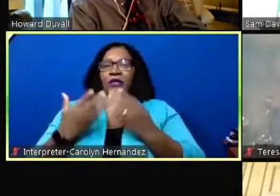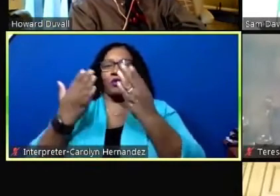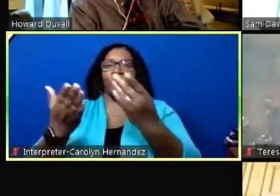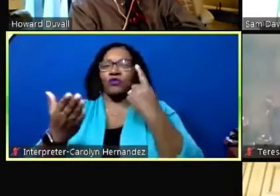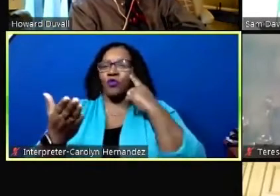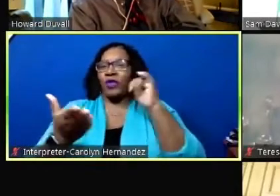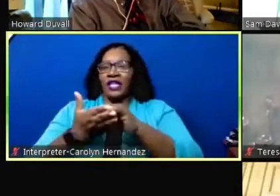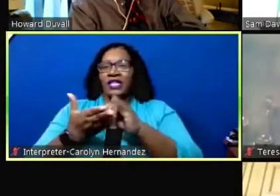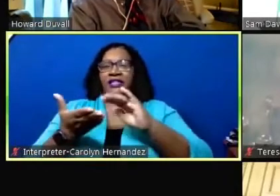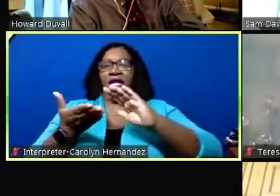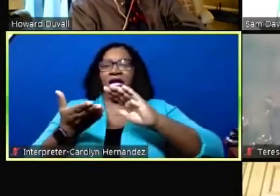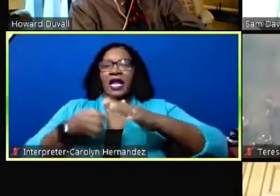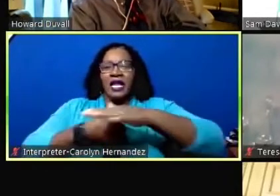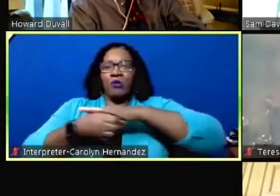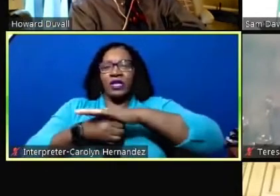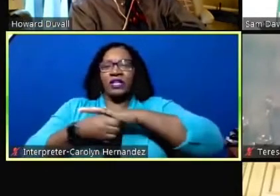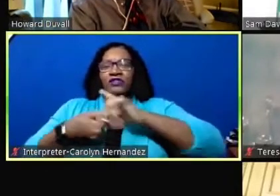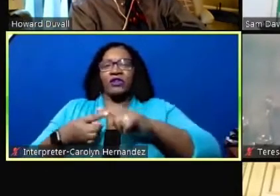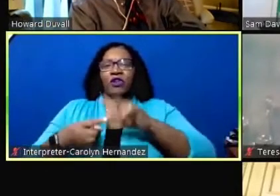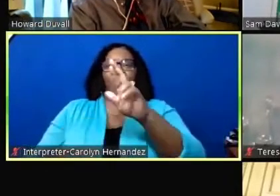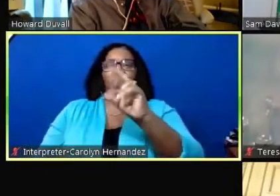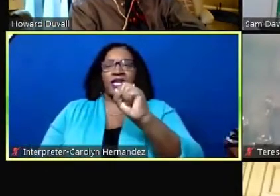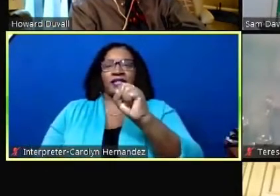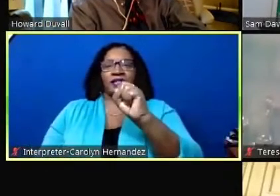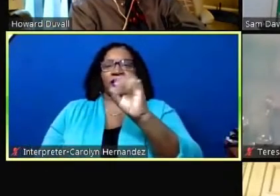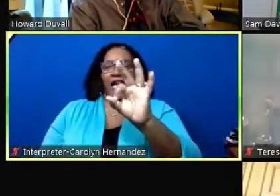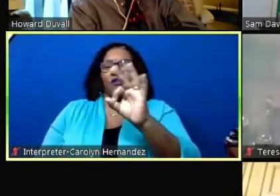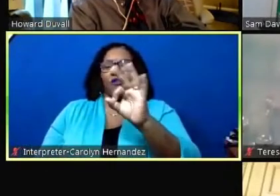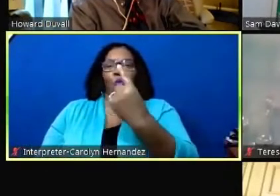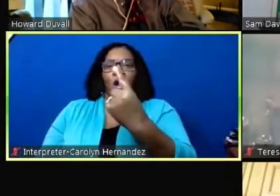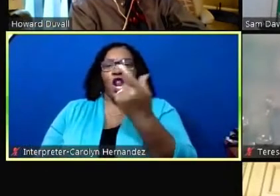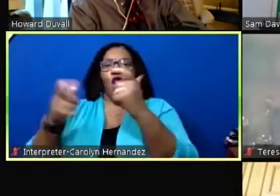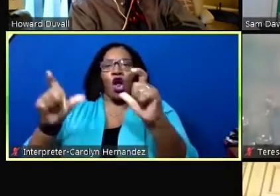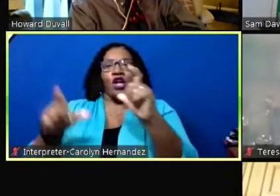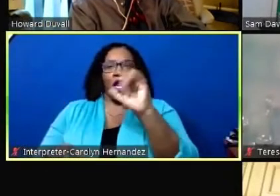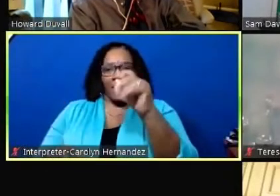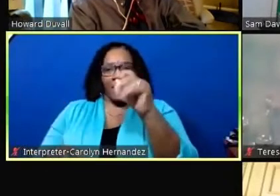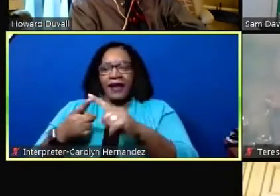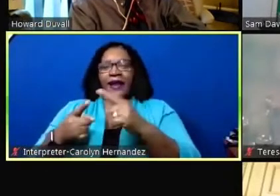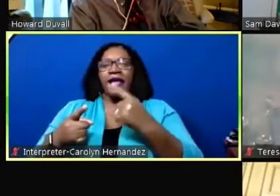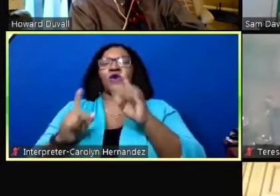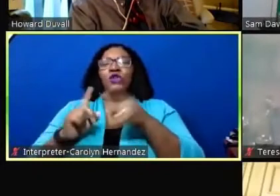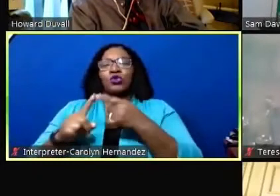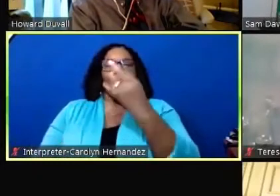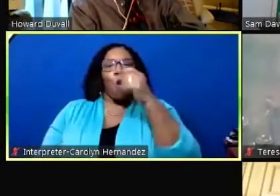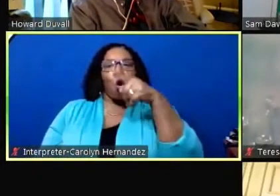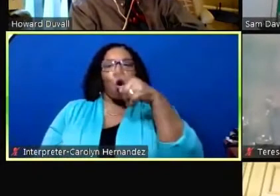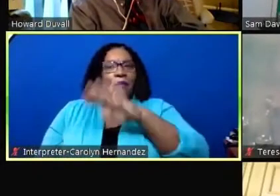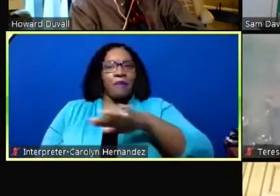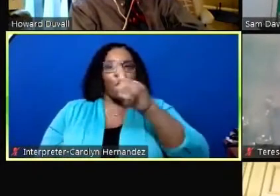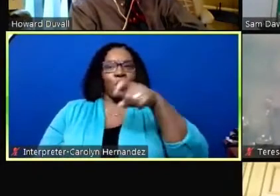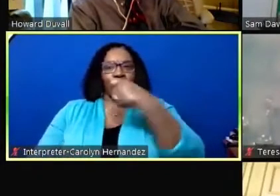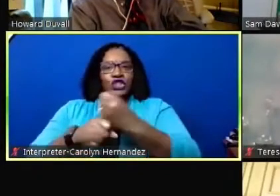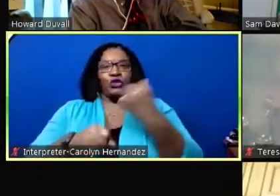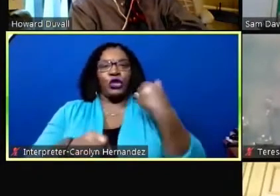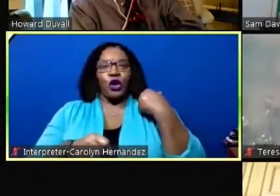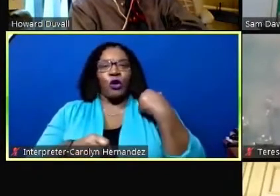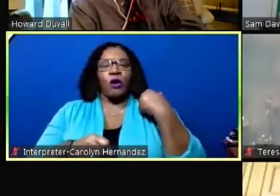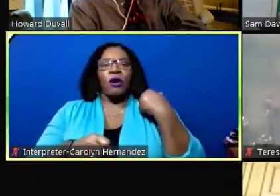this neighborhood is that of a rsf1 large lot and i had spoken to hope a little over a year ago about